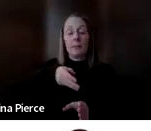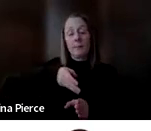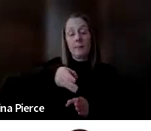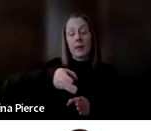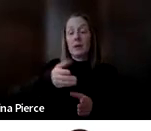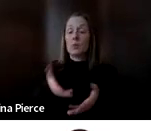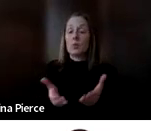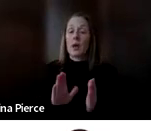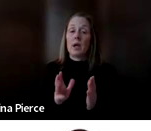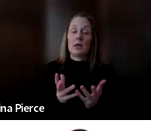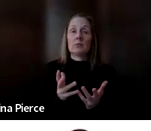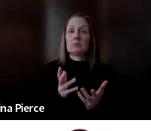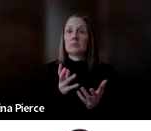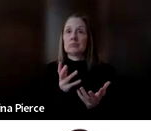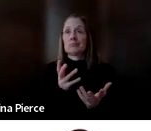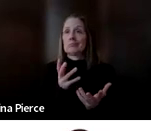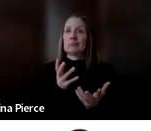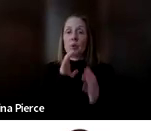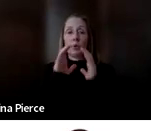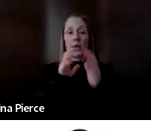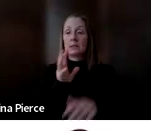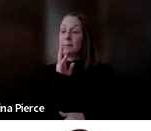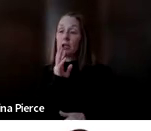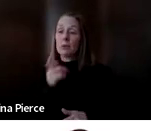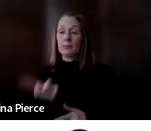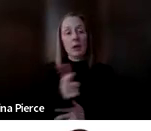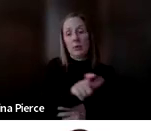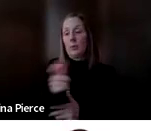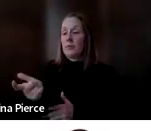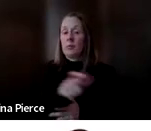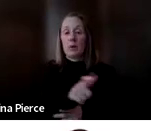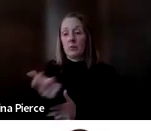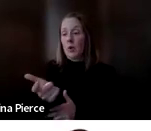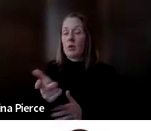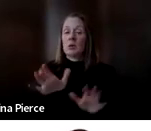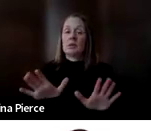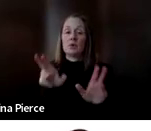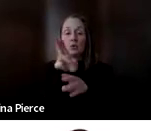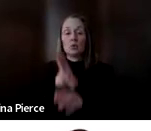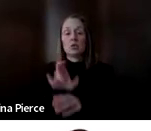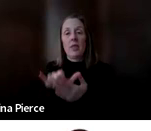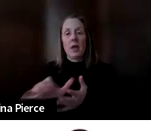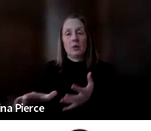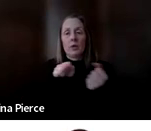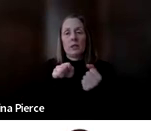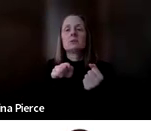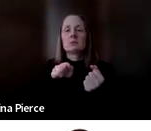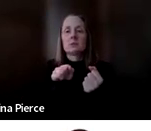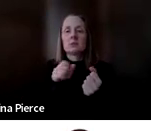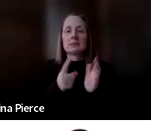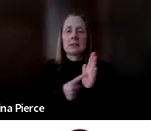expect a quicker back and forth, back and forth, and if that's what you're used to, sometimes you may feel awkward